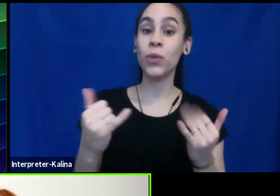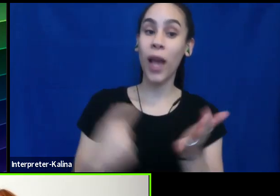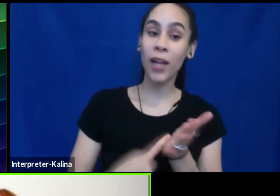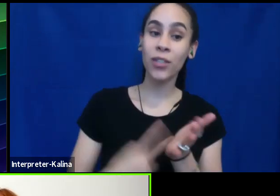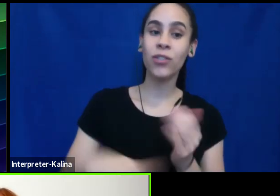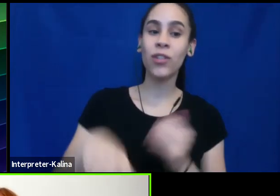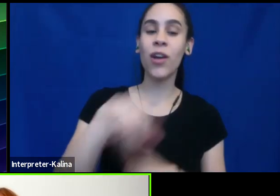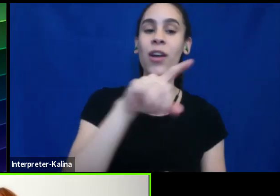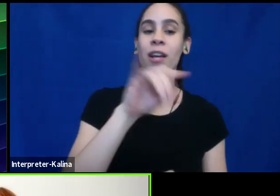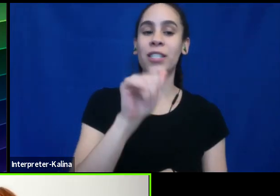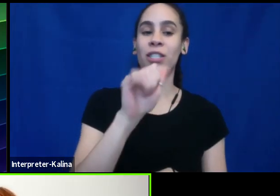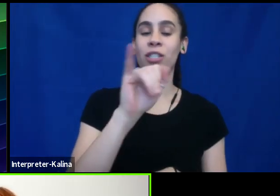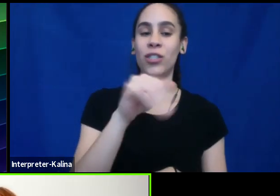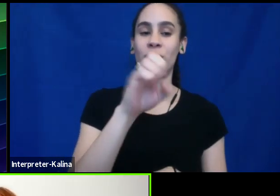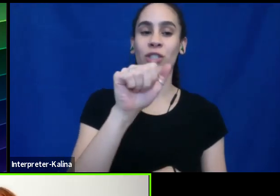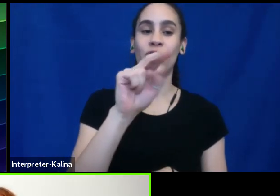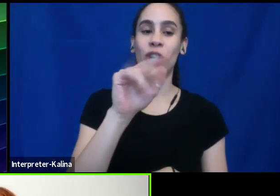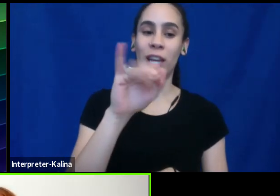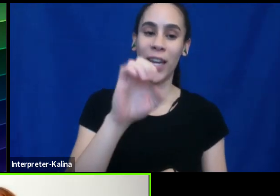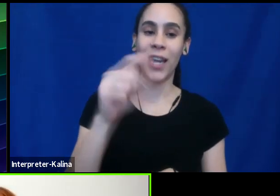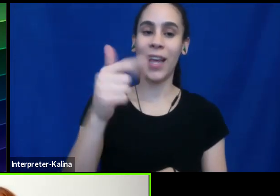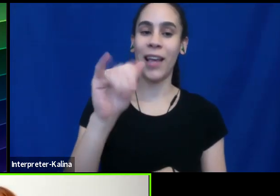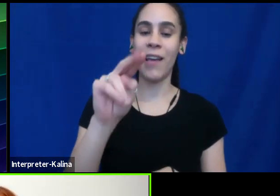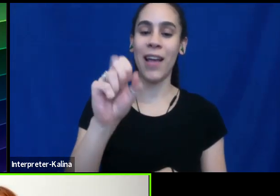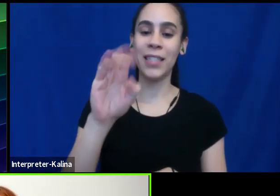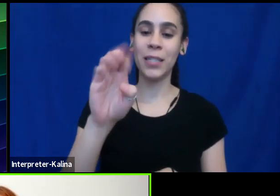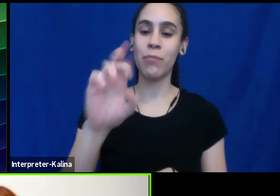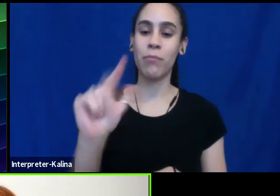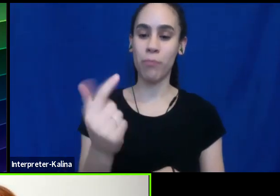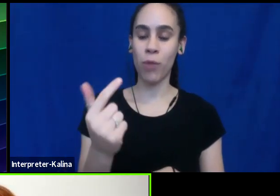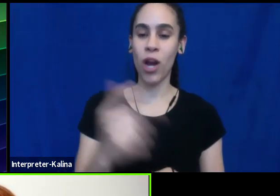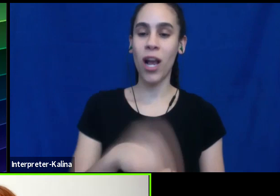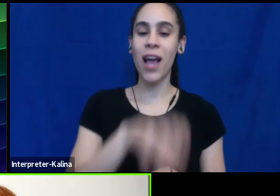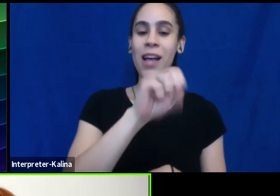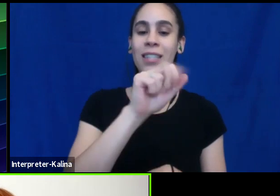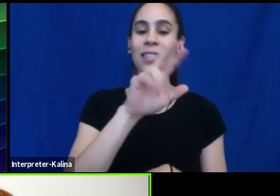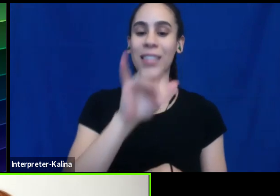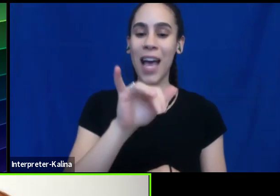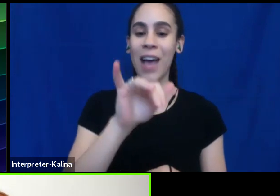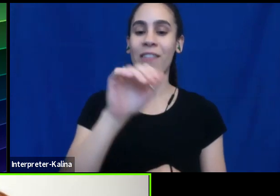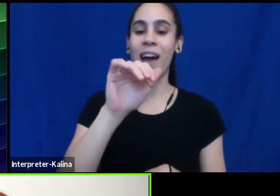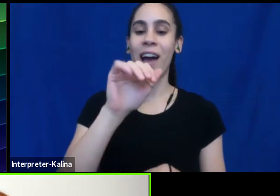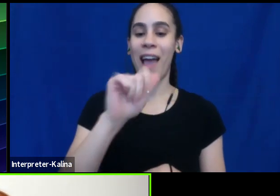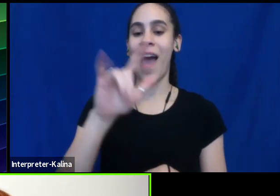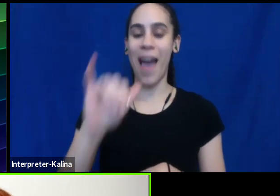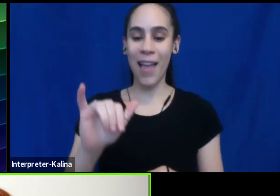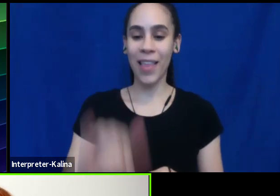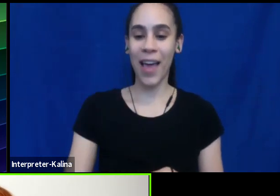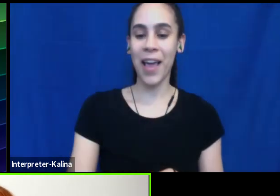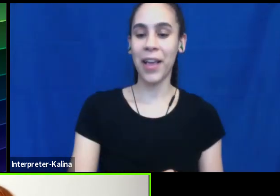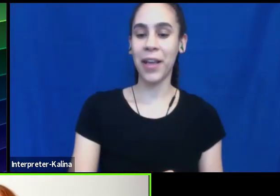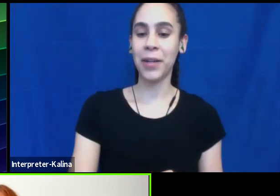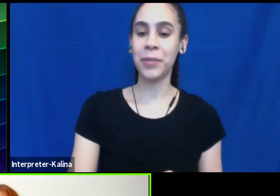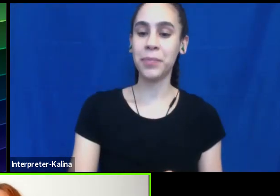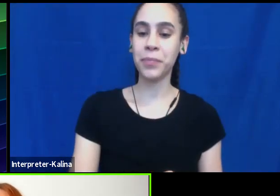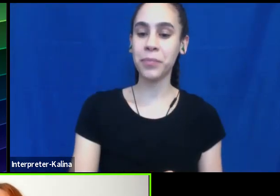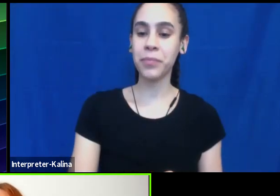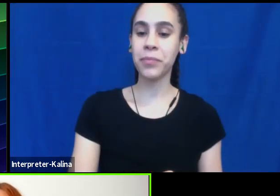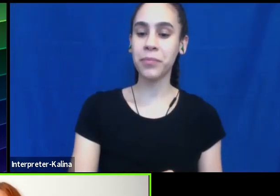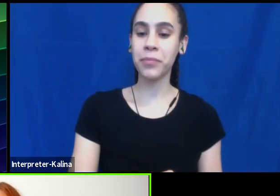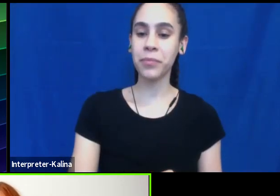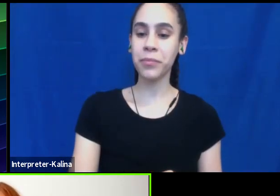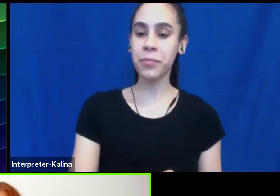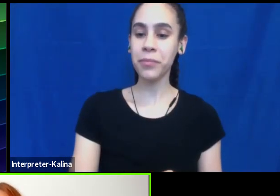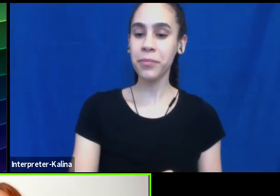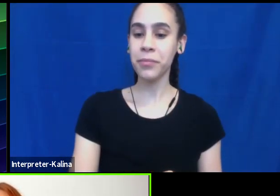Savvy Ally Action and author of the Savvy Ally. And we're talking with her about being a skilled LGBTQ plus